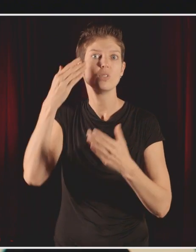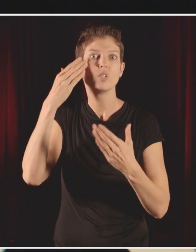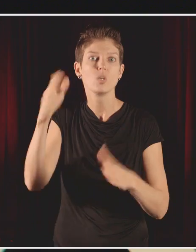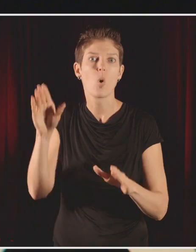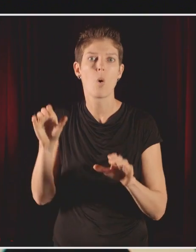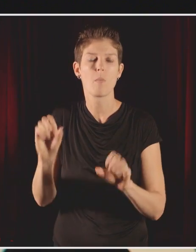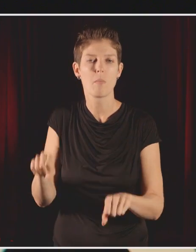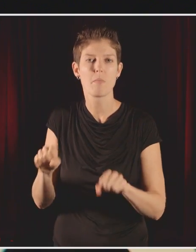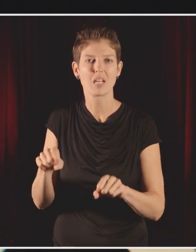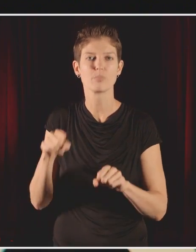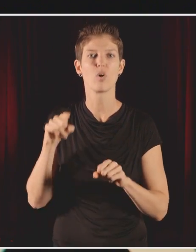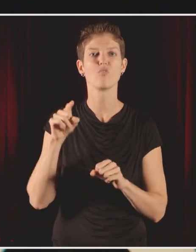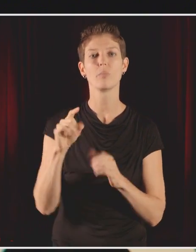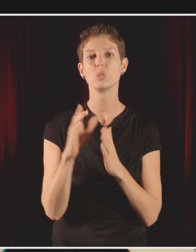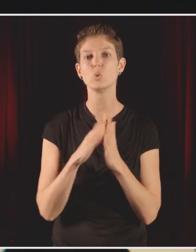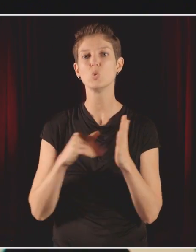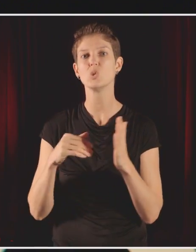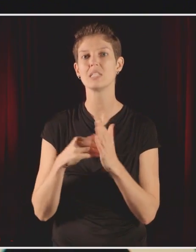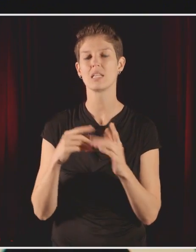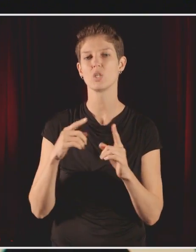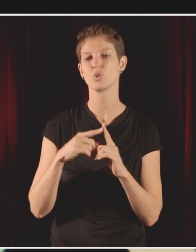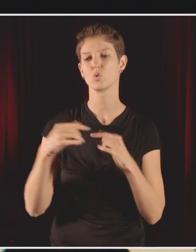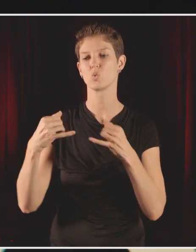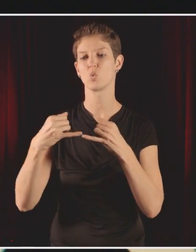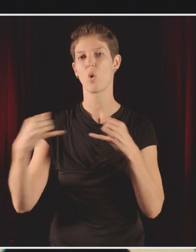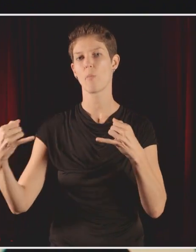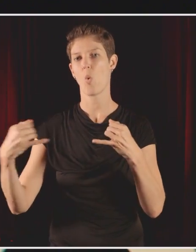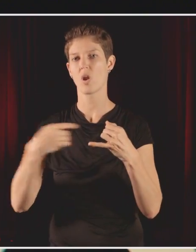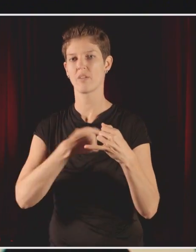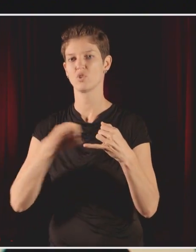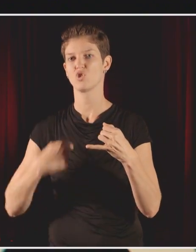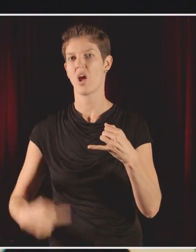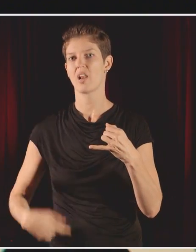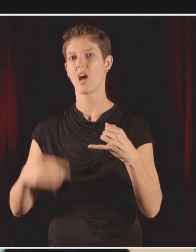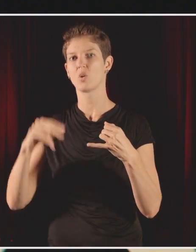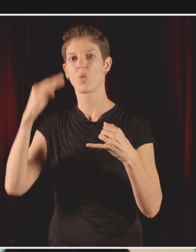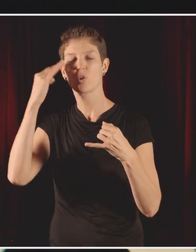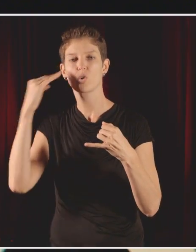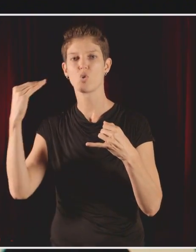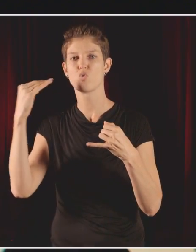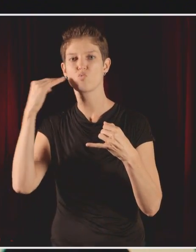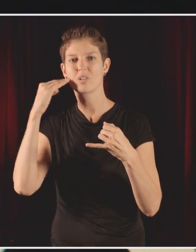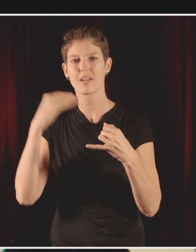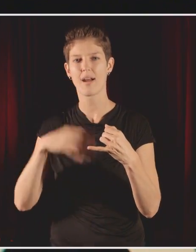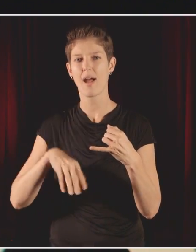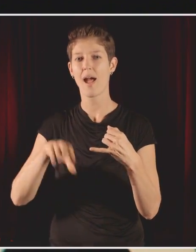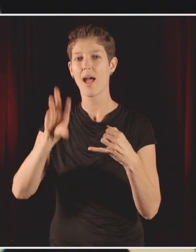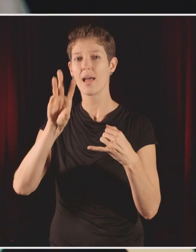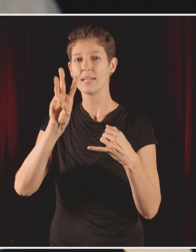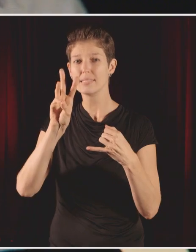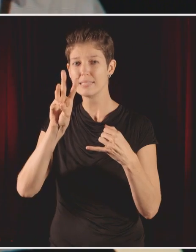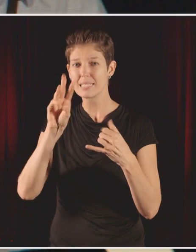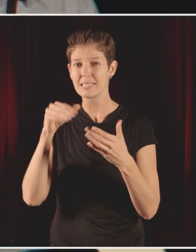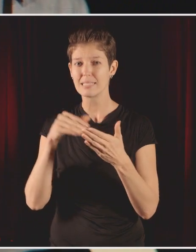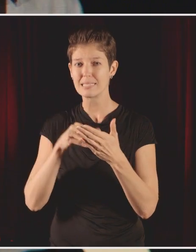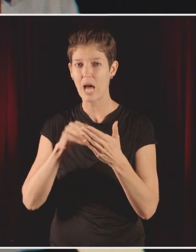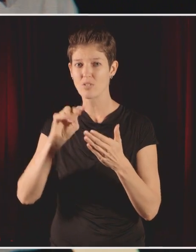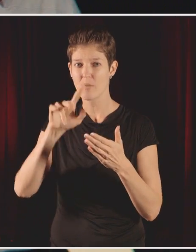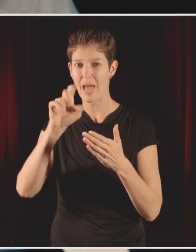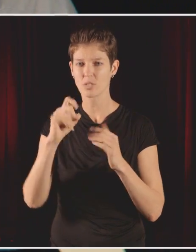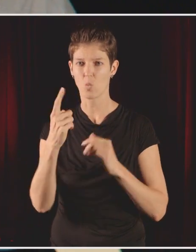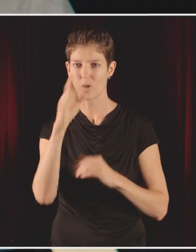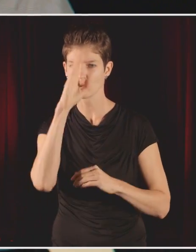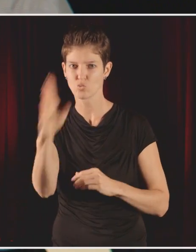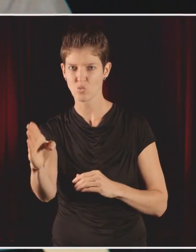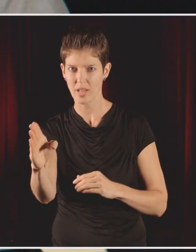to the border of China and Korea, 6,300 miles in a single flight. No bird had ever flown that.